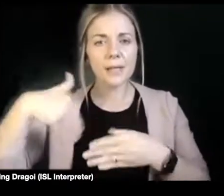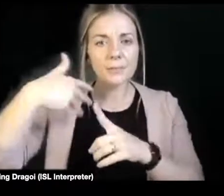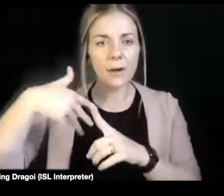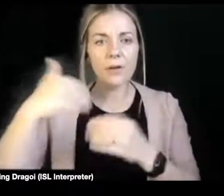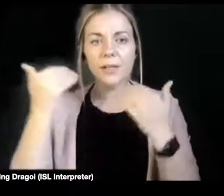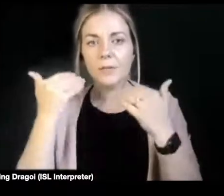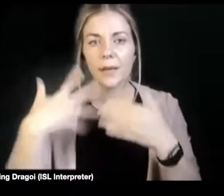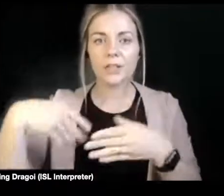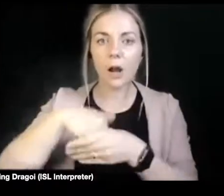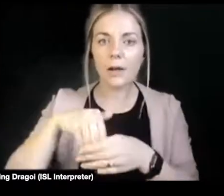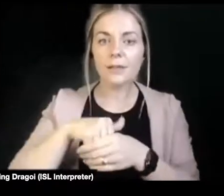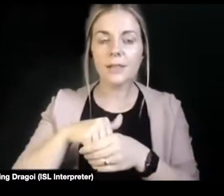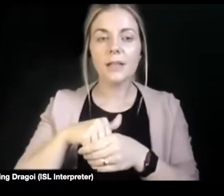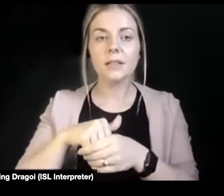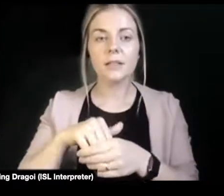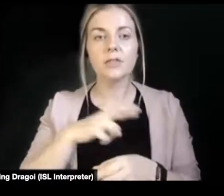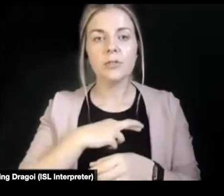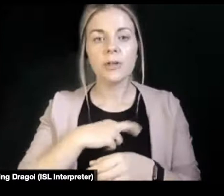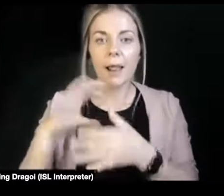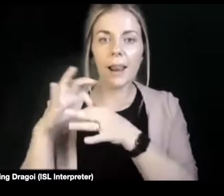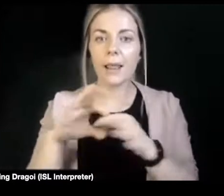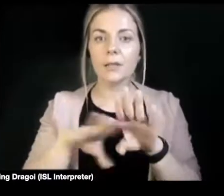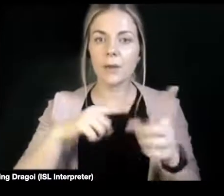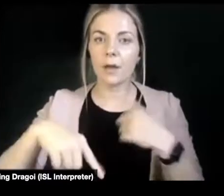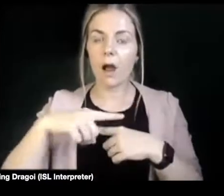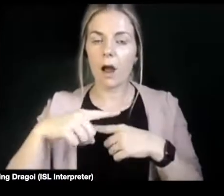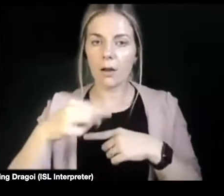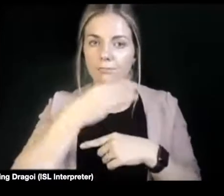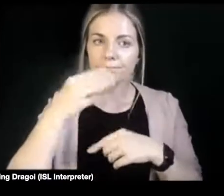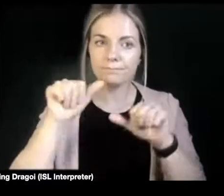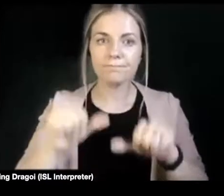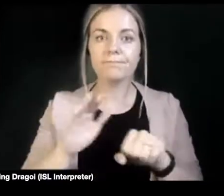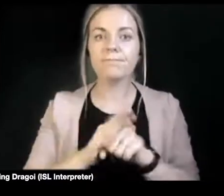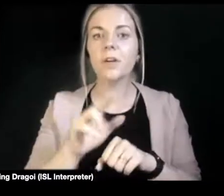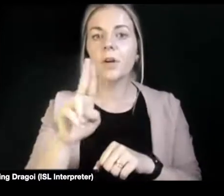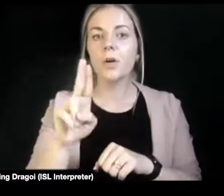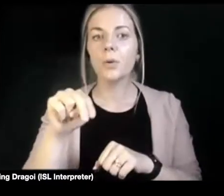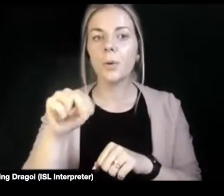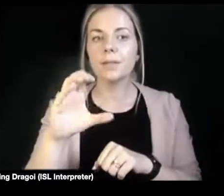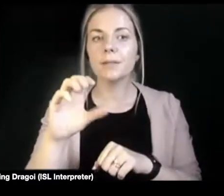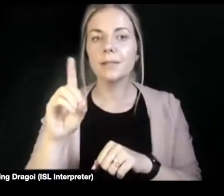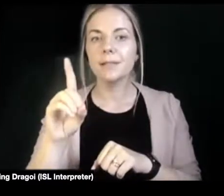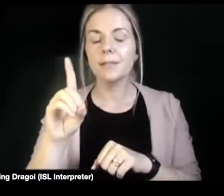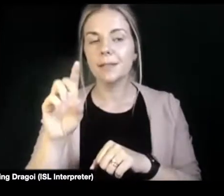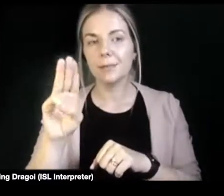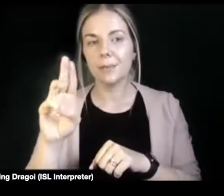commitment to making the UN Convention for the Asian People a real active